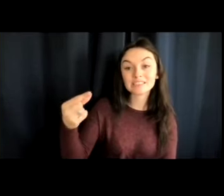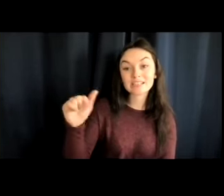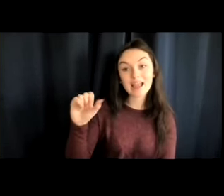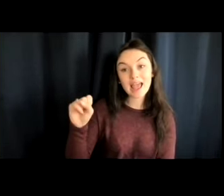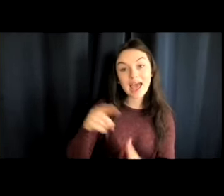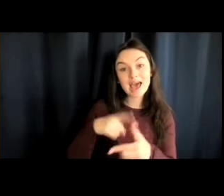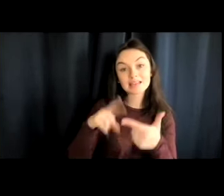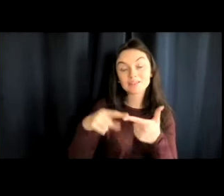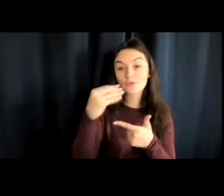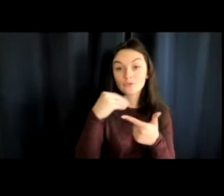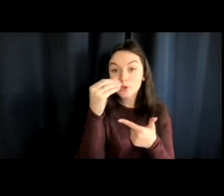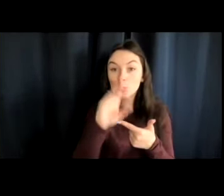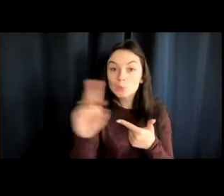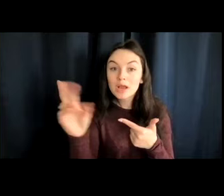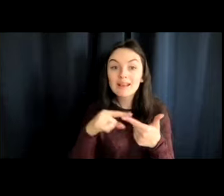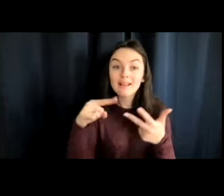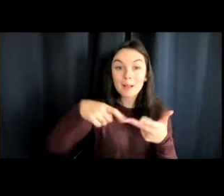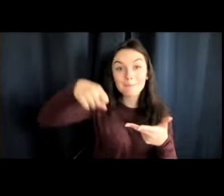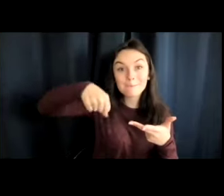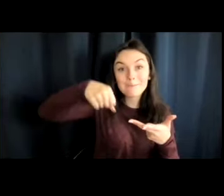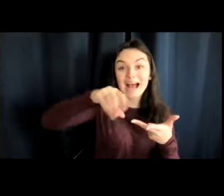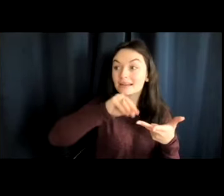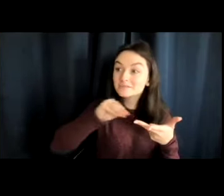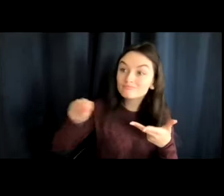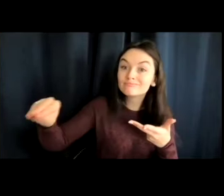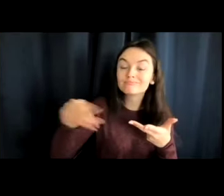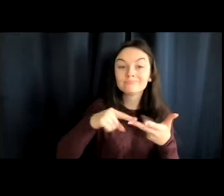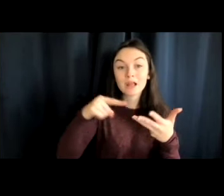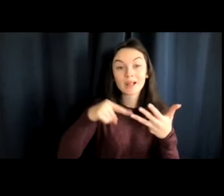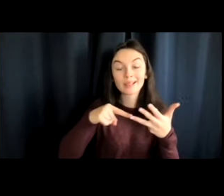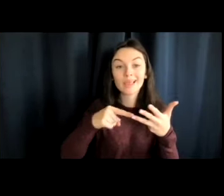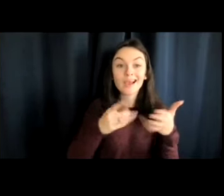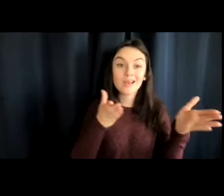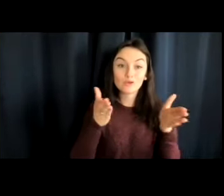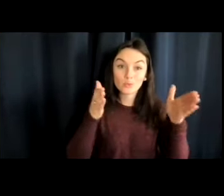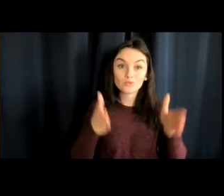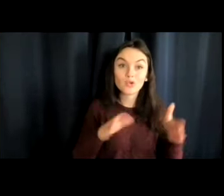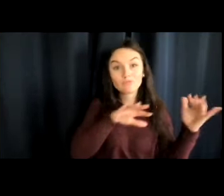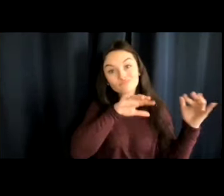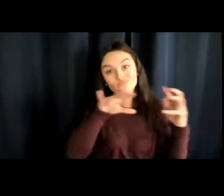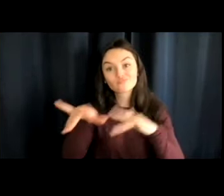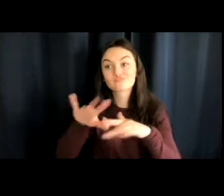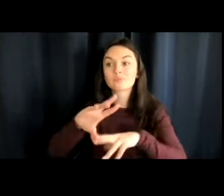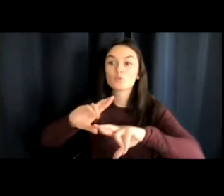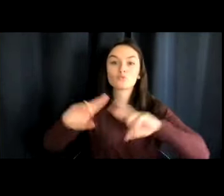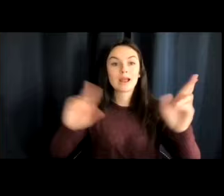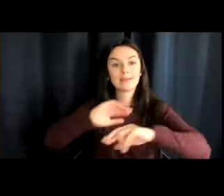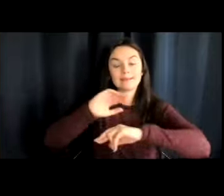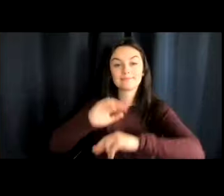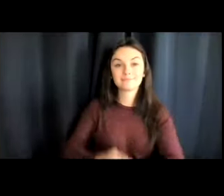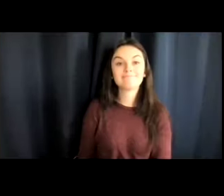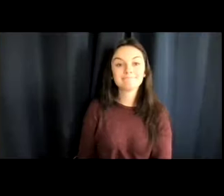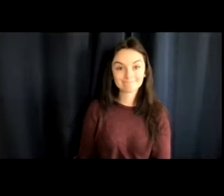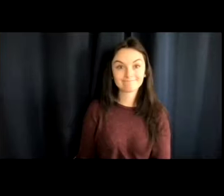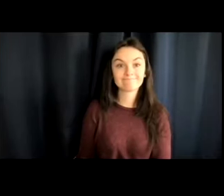into the galley. Luggage is put into the cargo hull. The crew put themselves on board and takes their places.